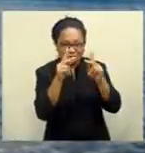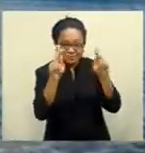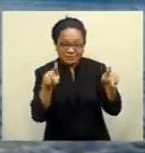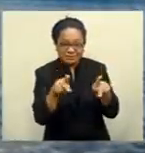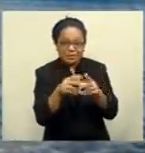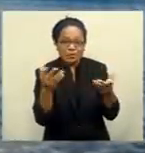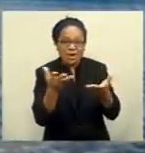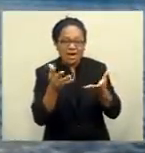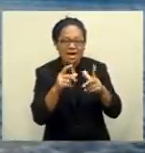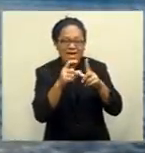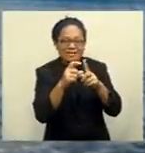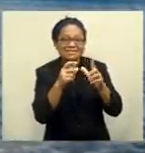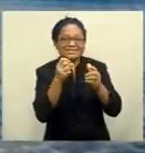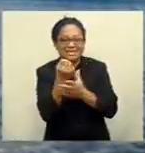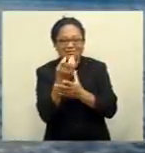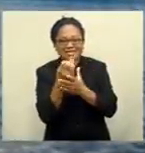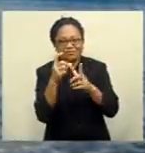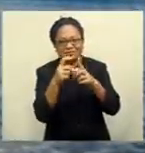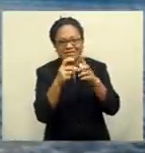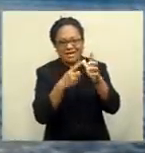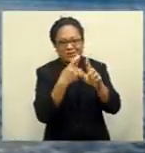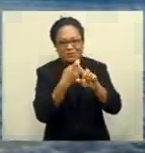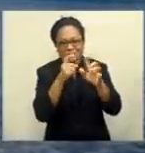Daku Savu Savu by Krishnal Gaunder.